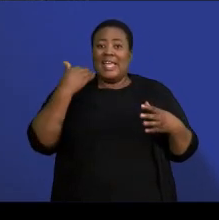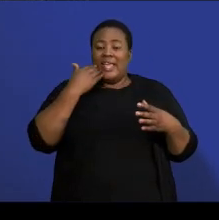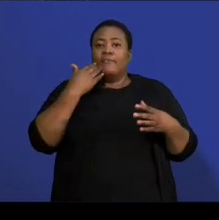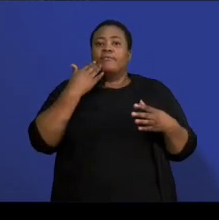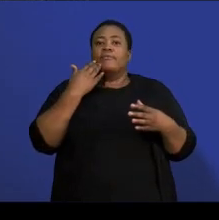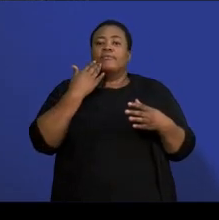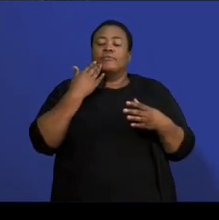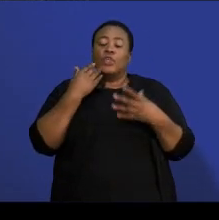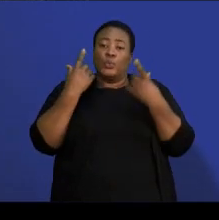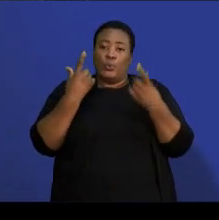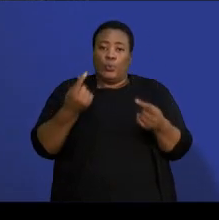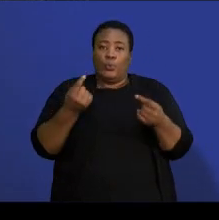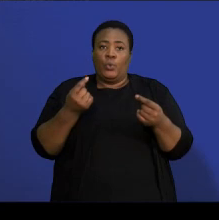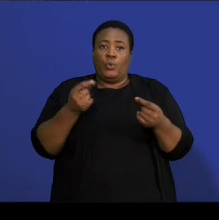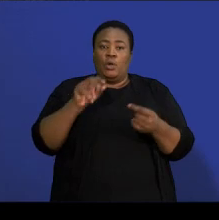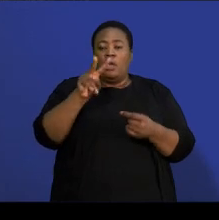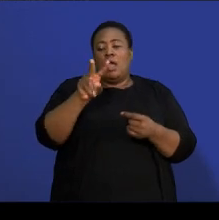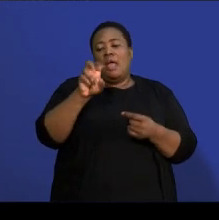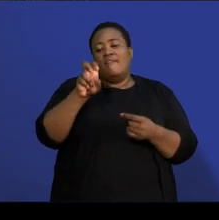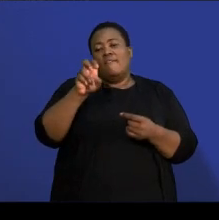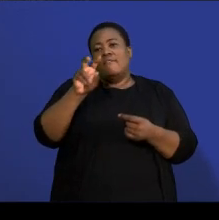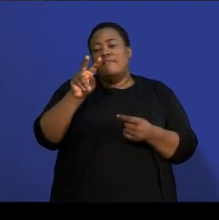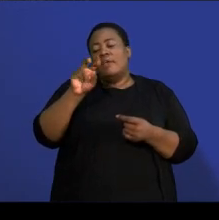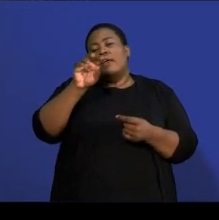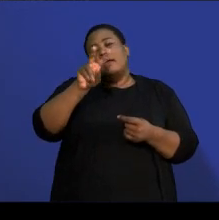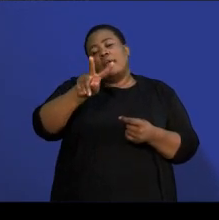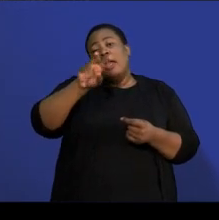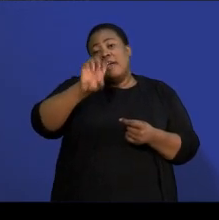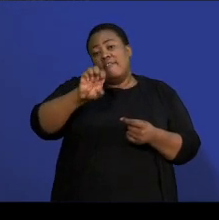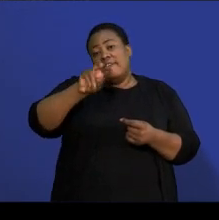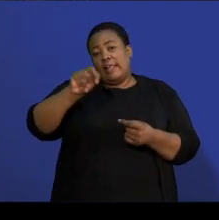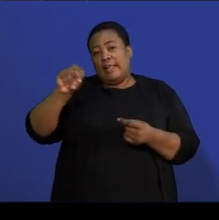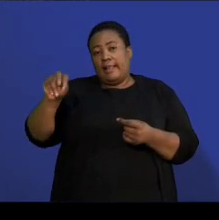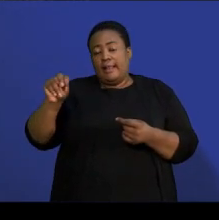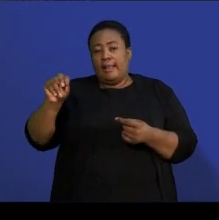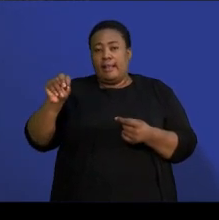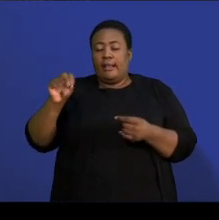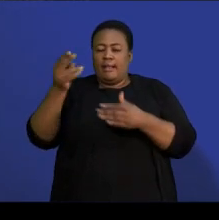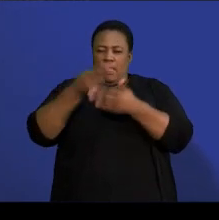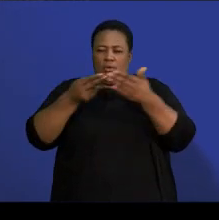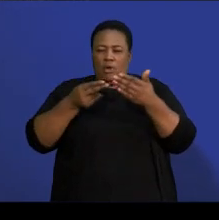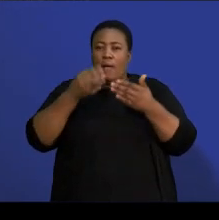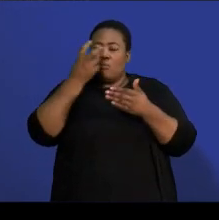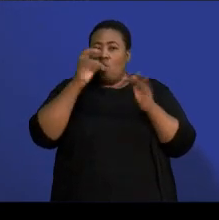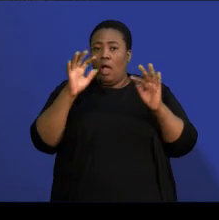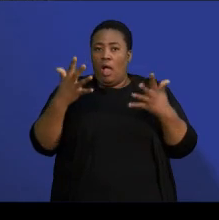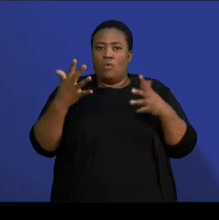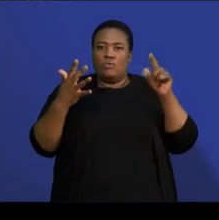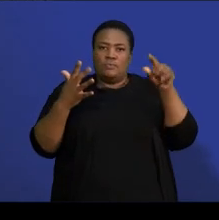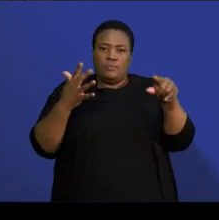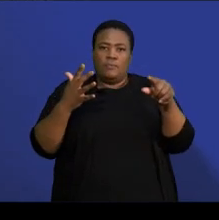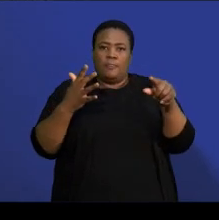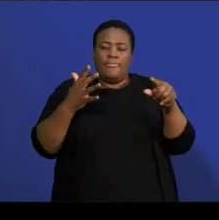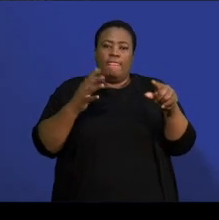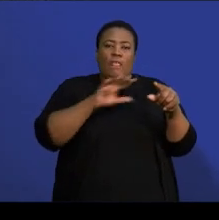Venn diagram of this, this is how it will look like. And then, here by A, they told us the probability of A was 0,4